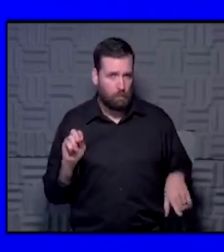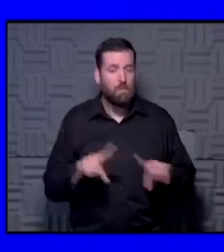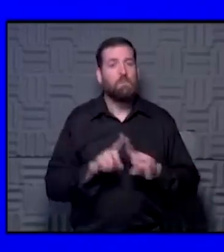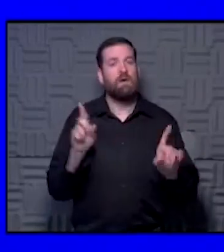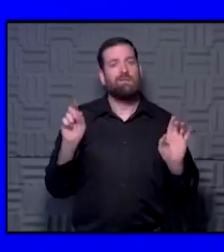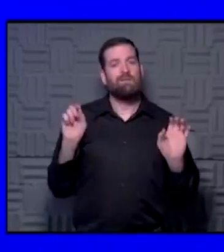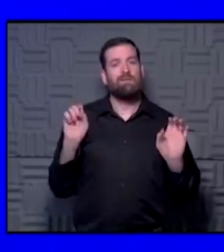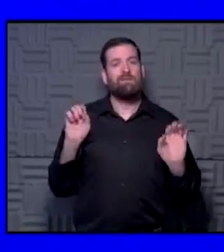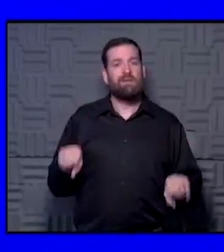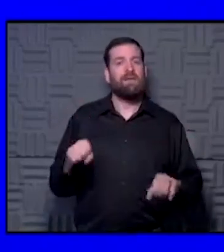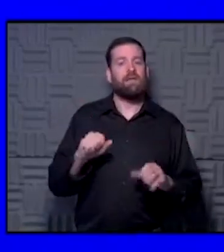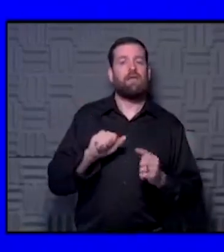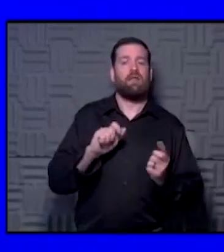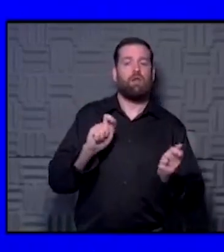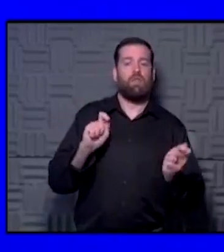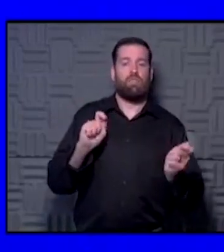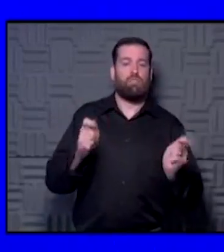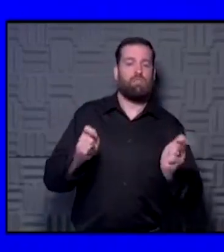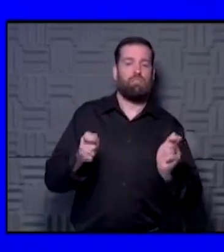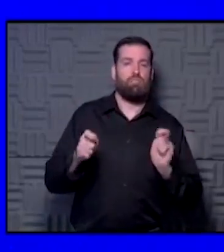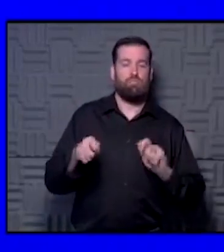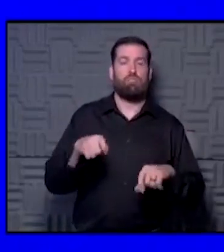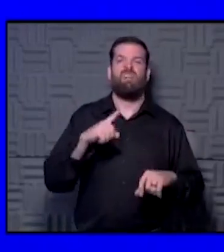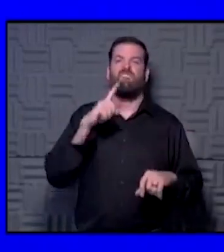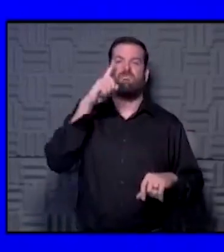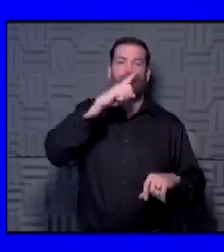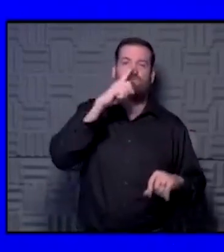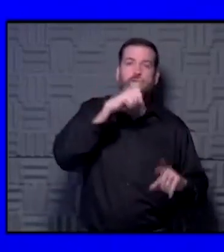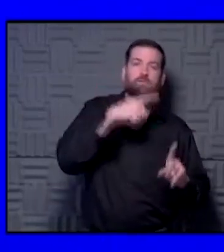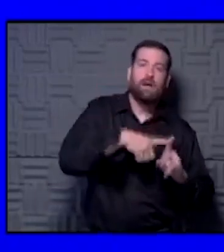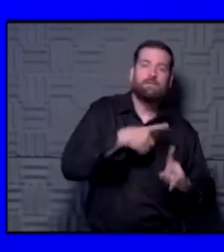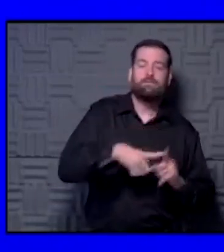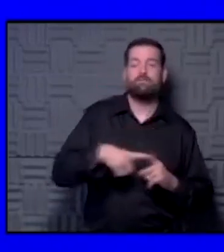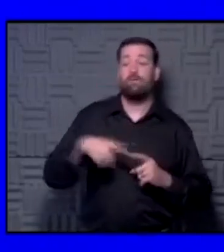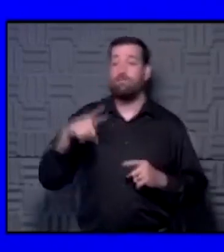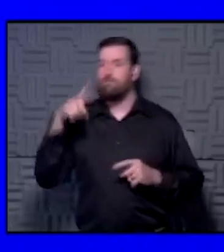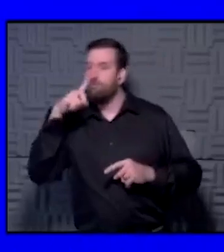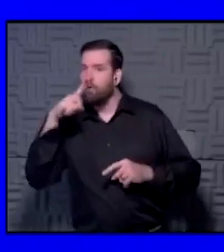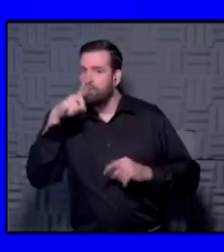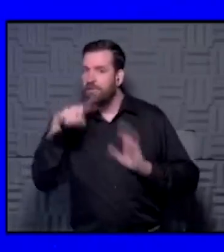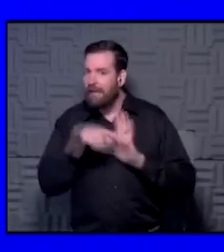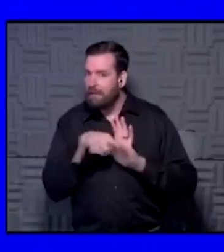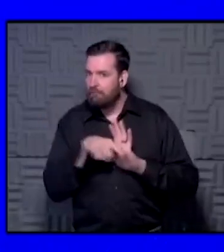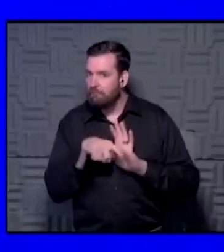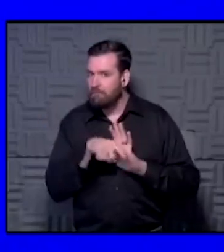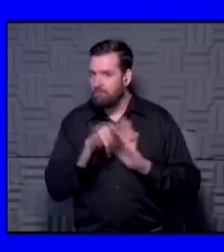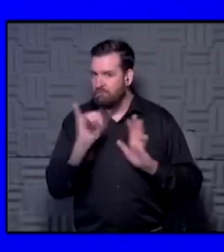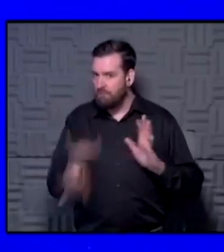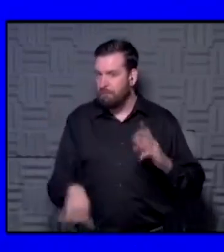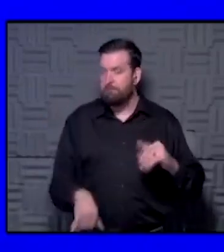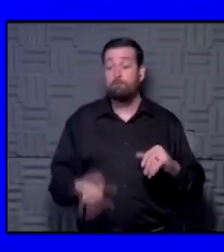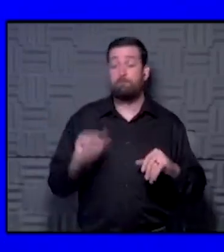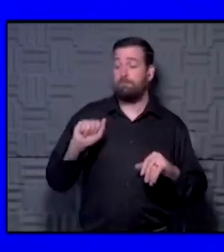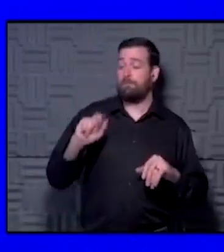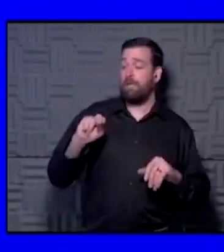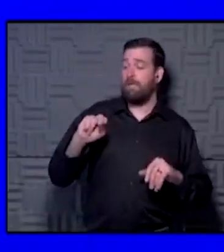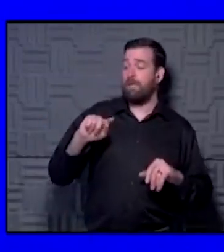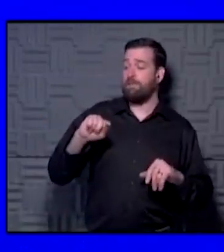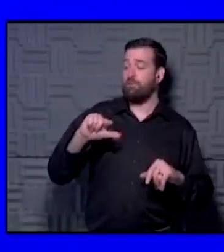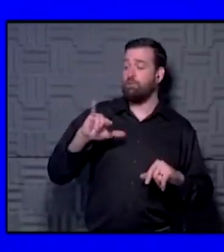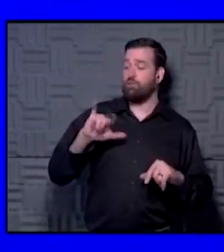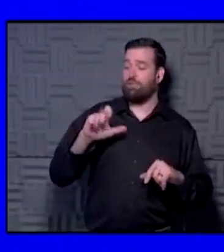have an effect on the positive predictive value, false positives, false negatives, things of that nature. So with that antigen testing,